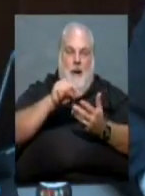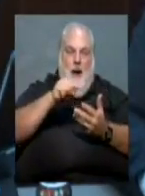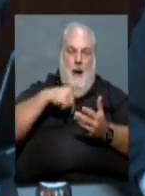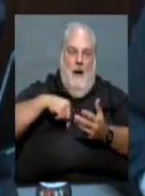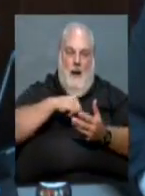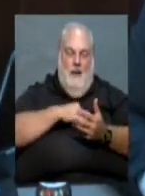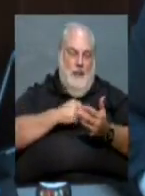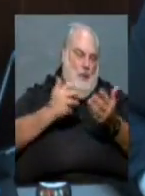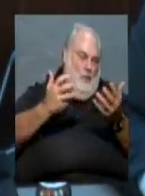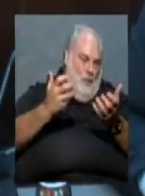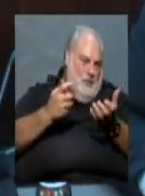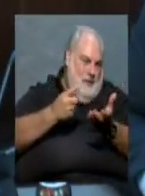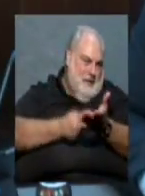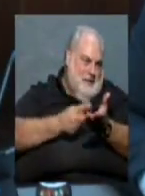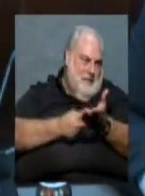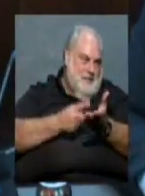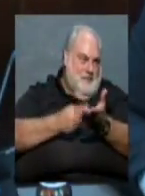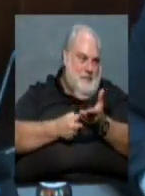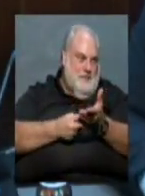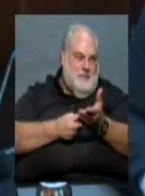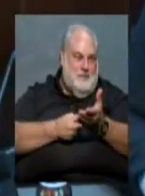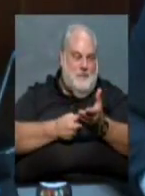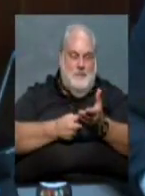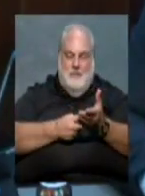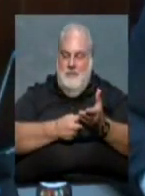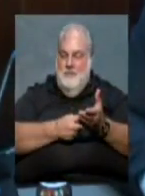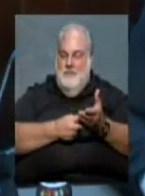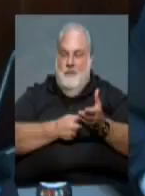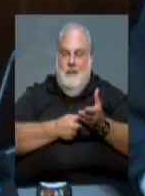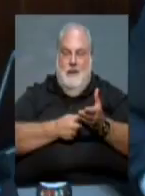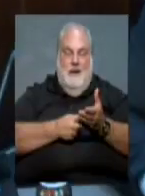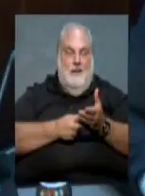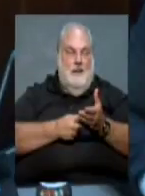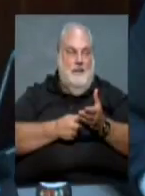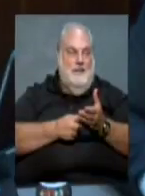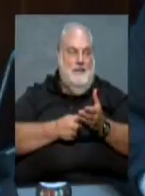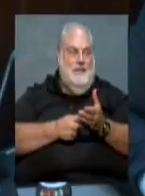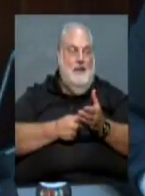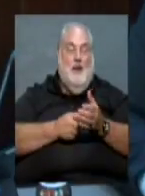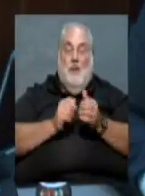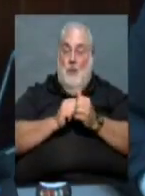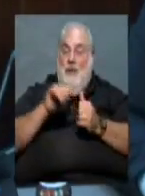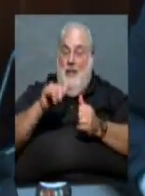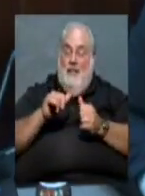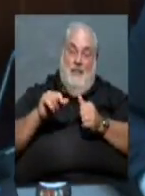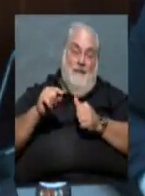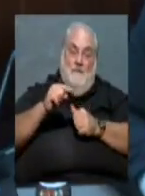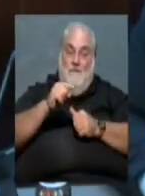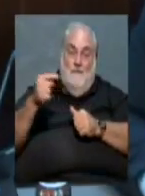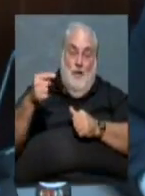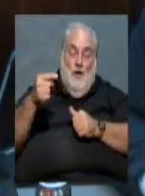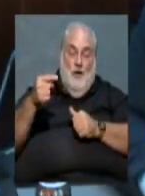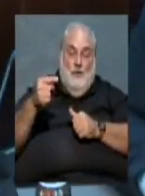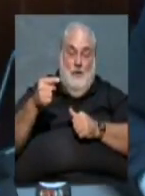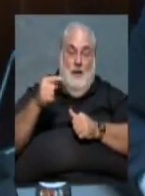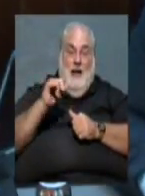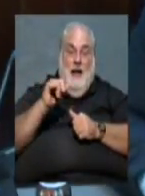wish to bring to our staff's attention. So with that said, the first item